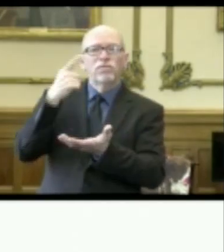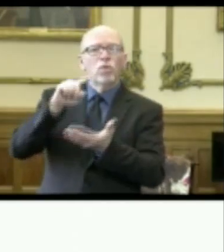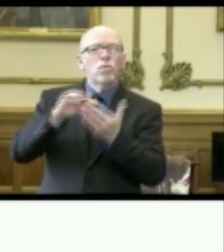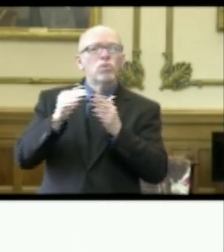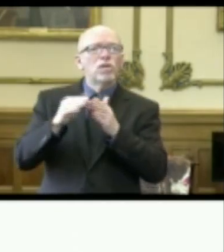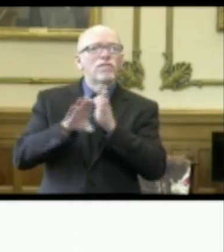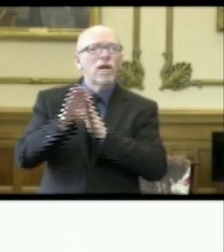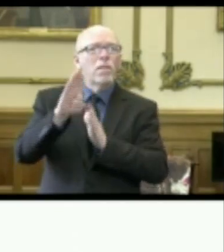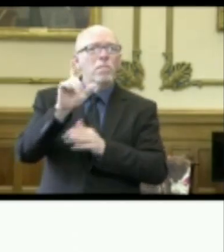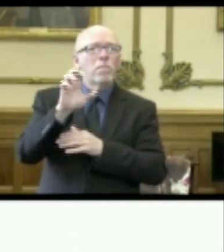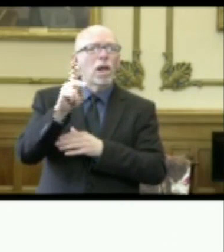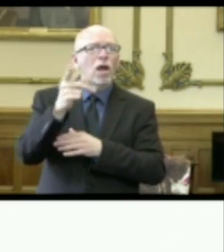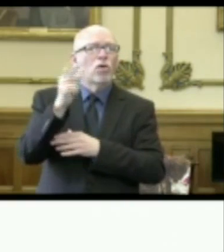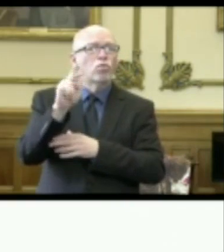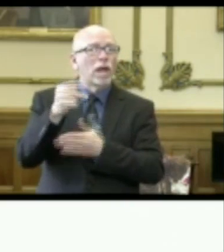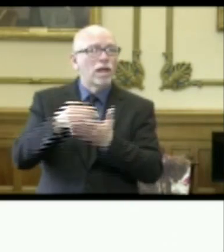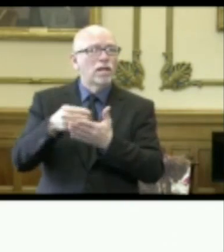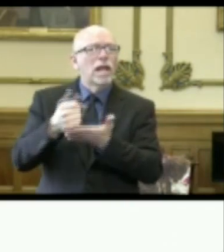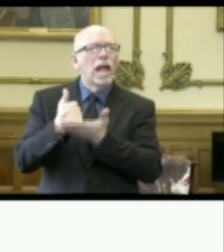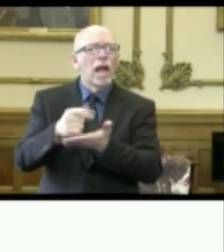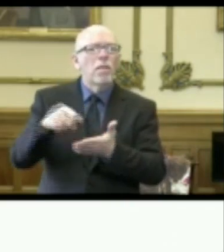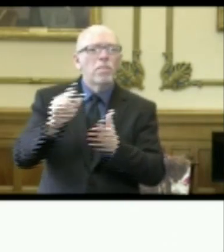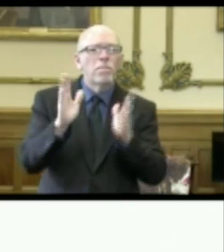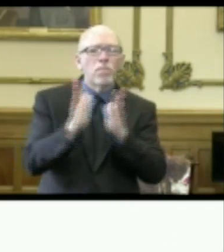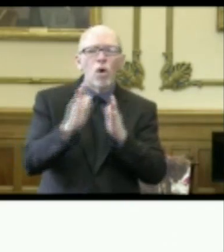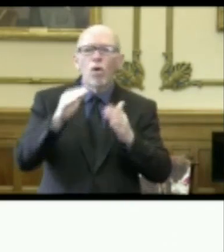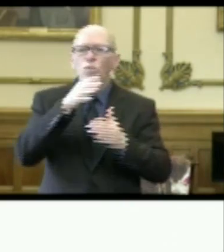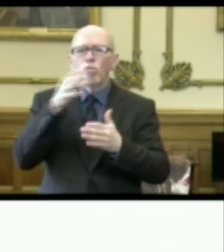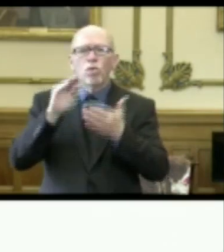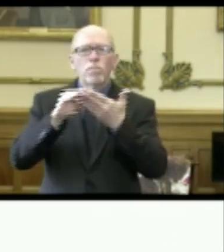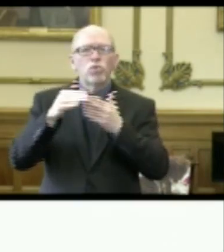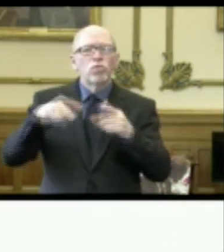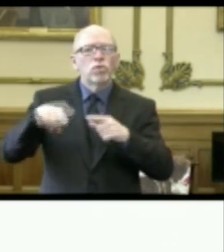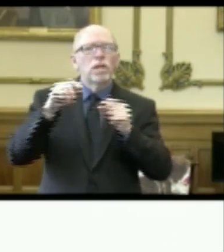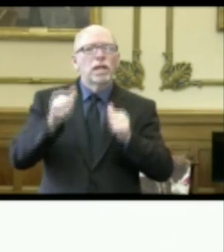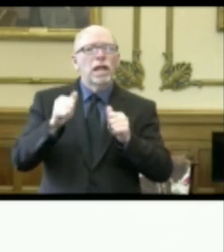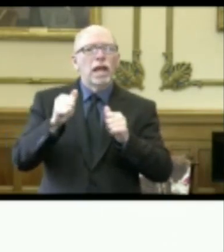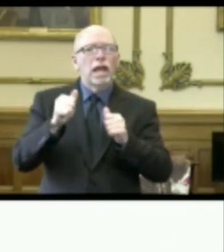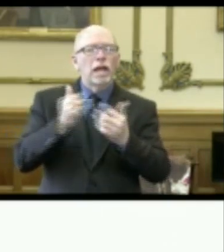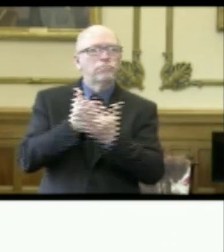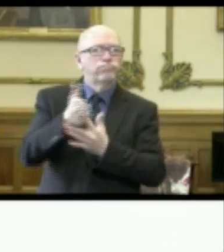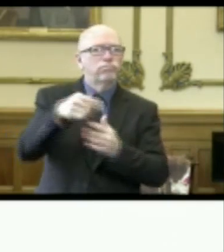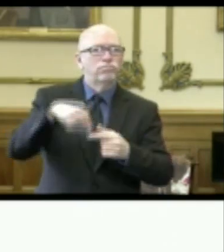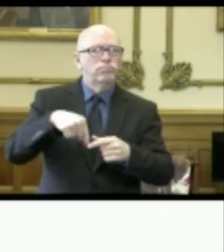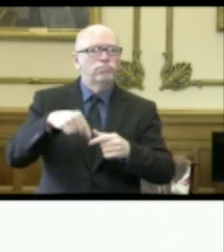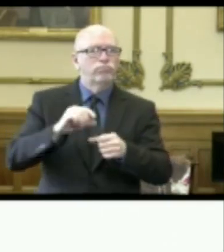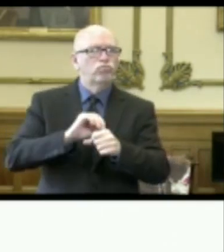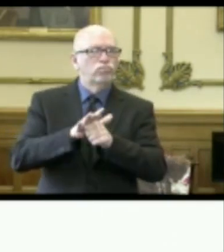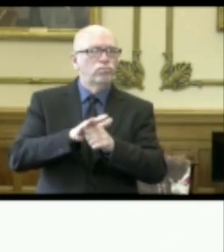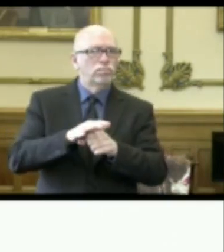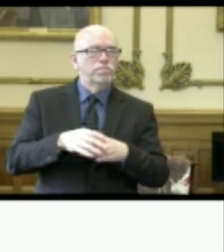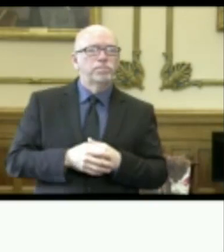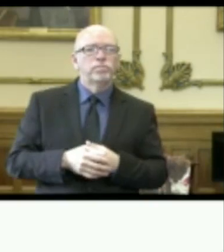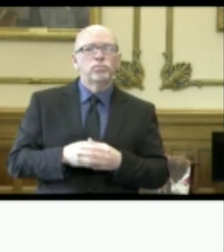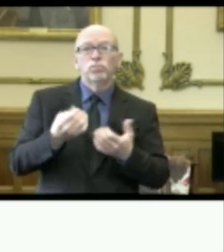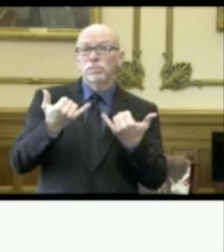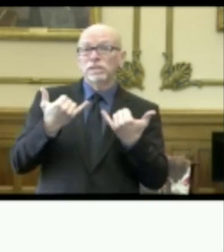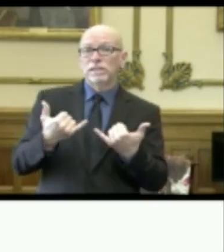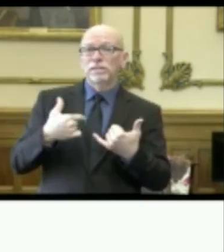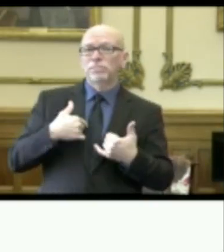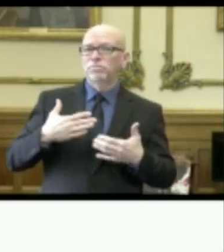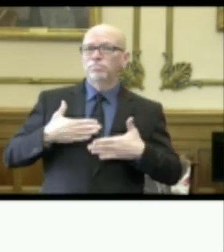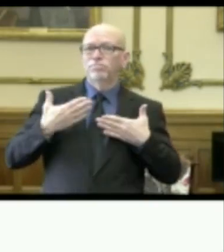block grant funds to help our small and rural communities respond to this crisis. And so today, I am pleased